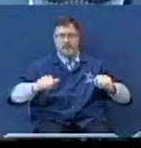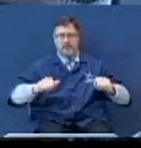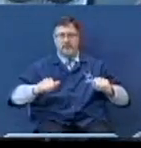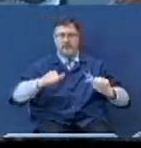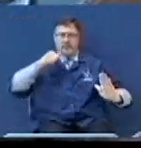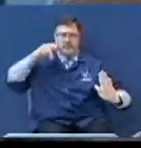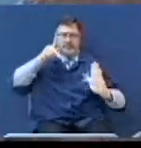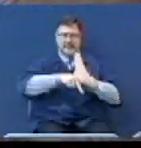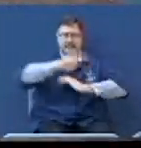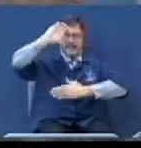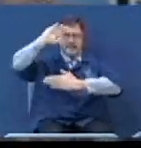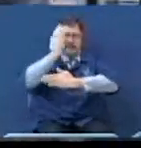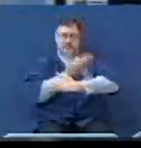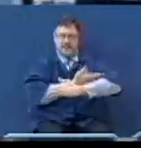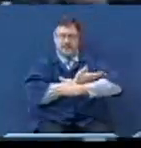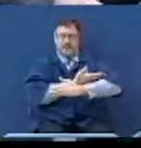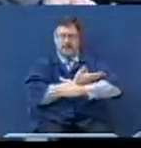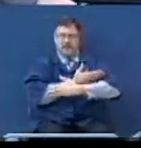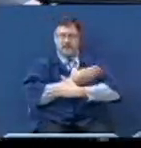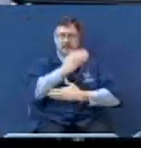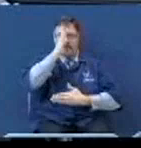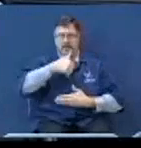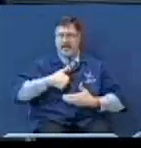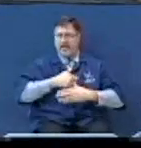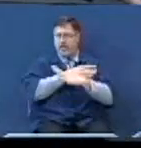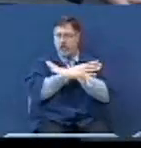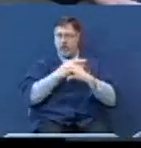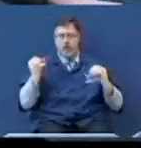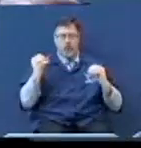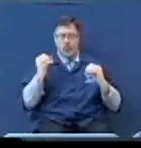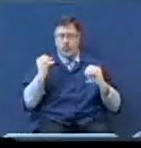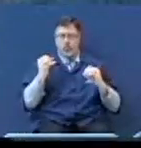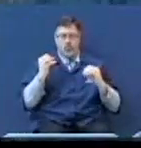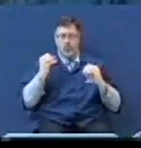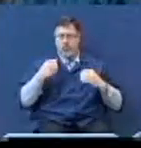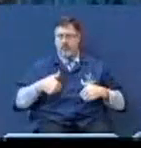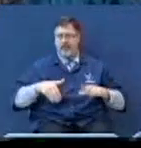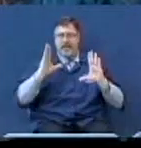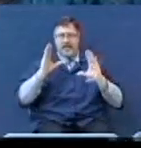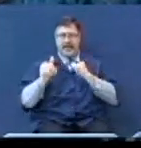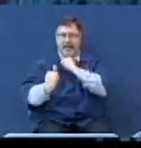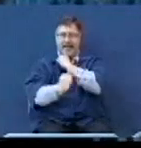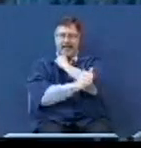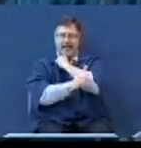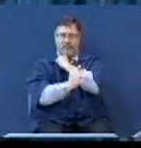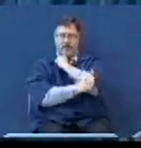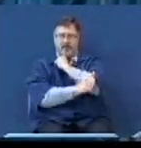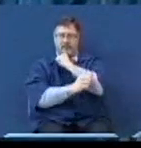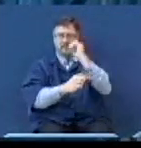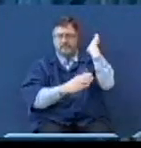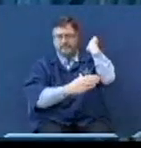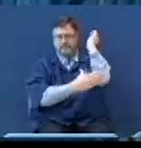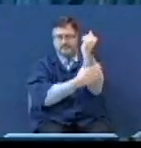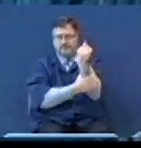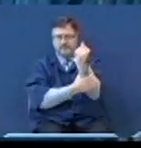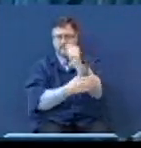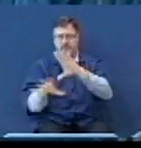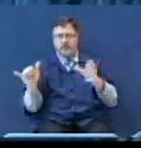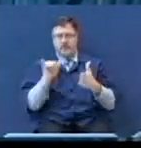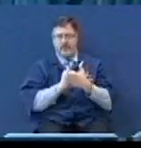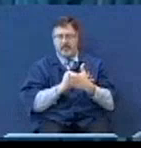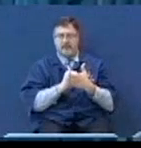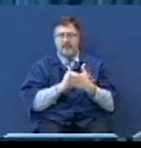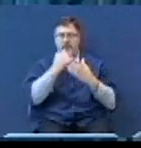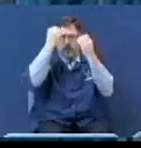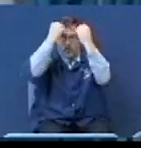slay his son. God had no intention of letting Abraham do that, but he wanted Abraham to prove that he was a man of God and he would be